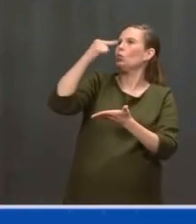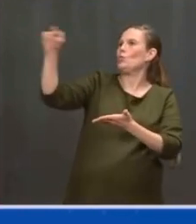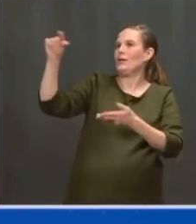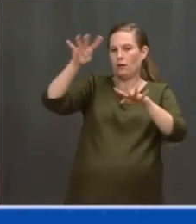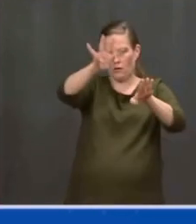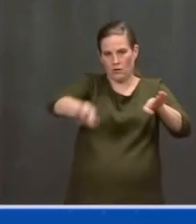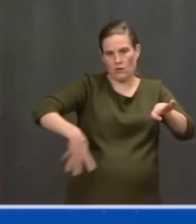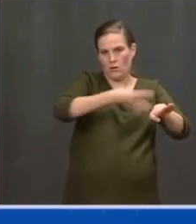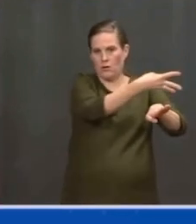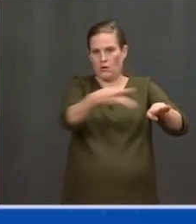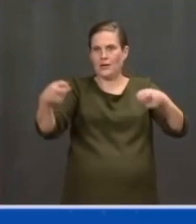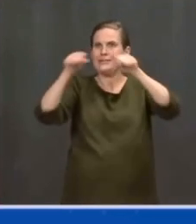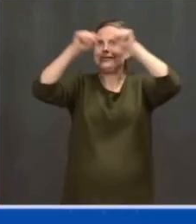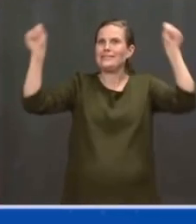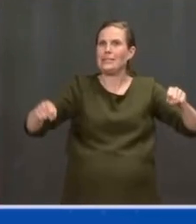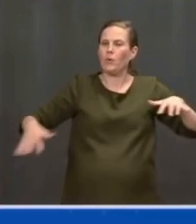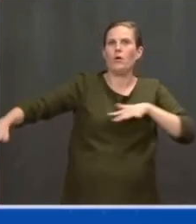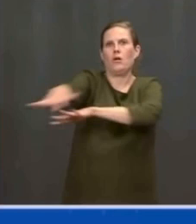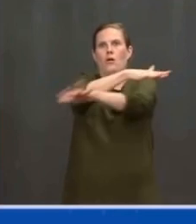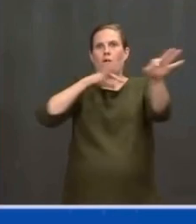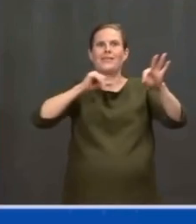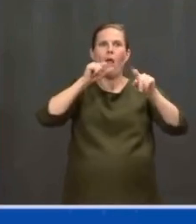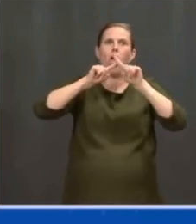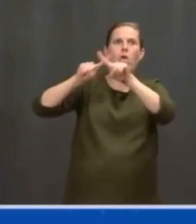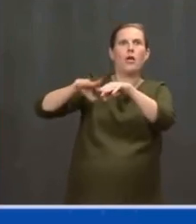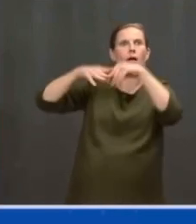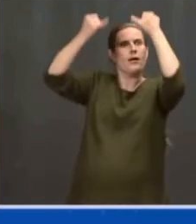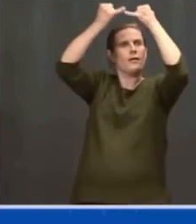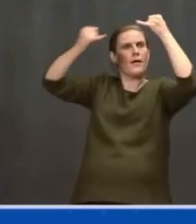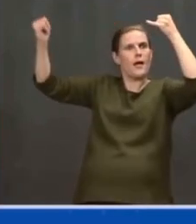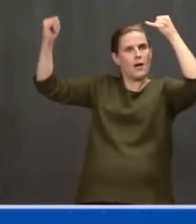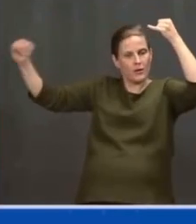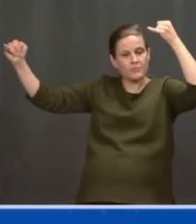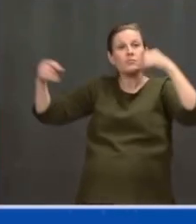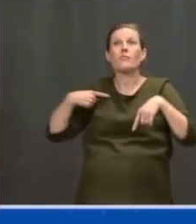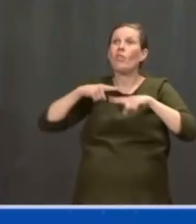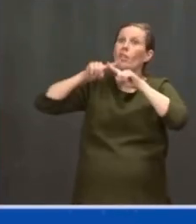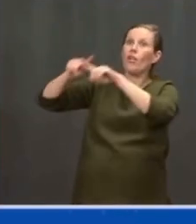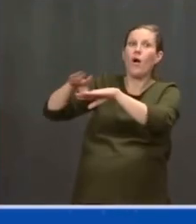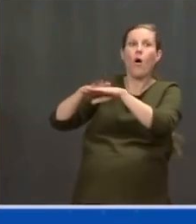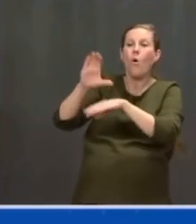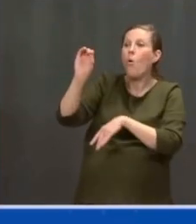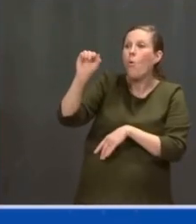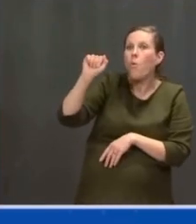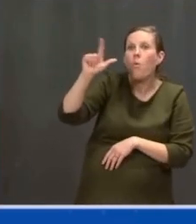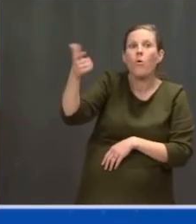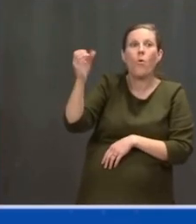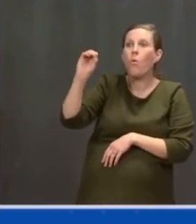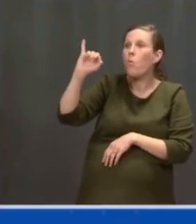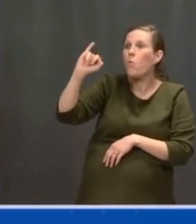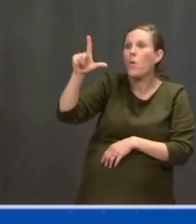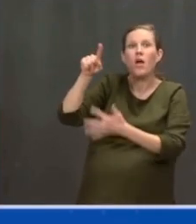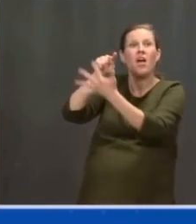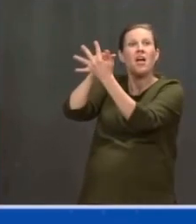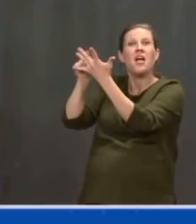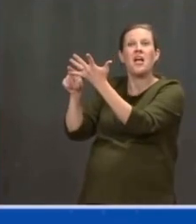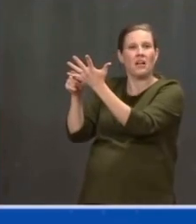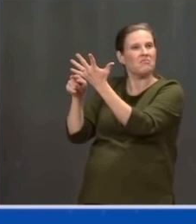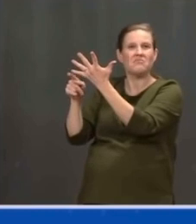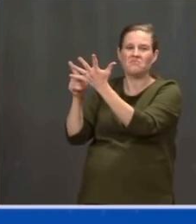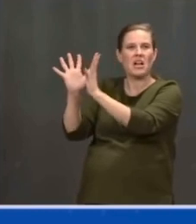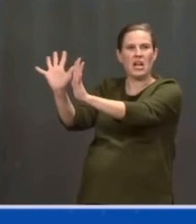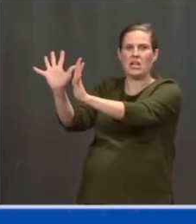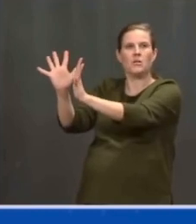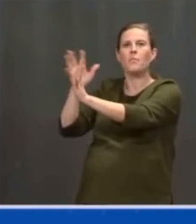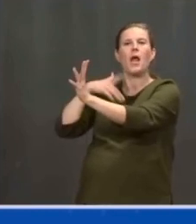orphan oil and gas wells that need to be cleaned up because they're abandoned, paying the same